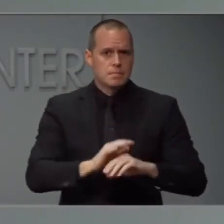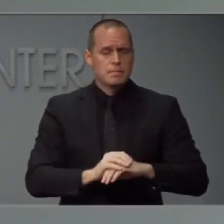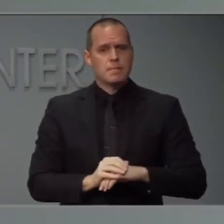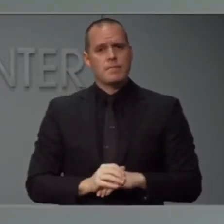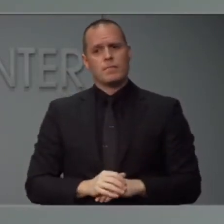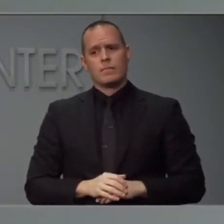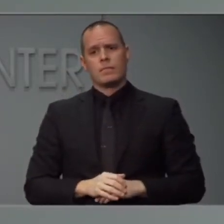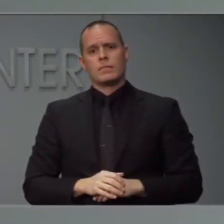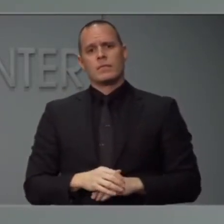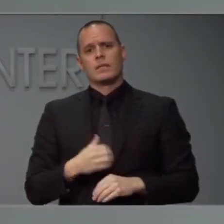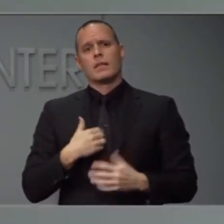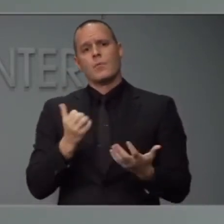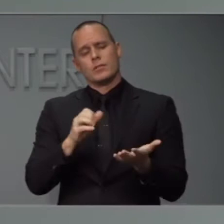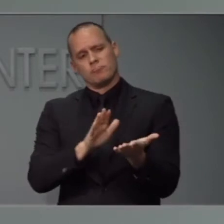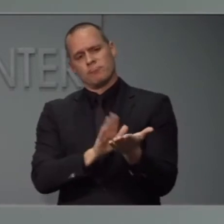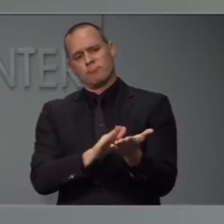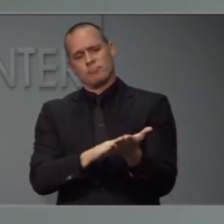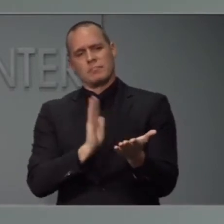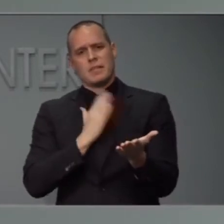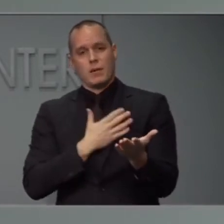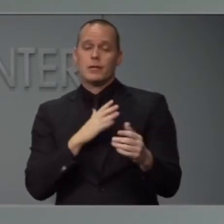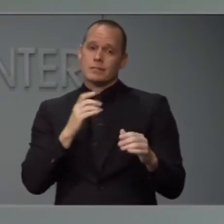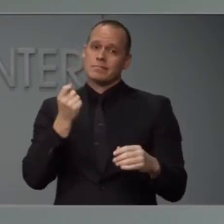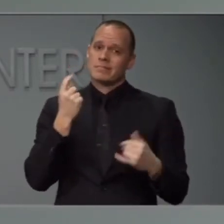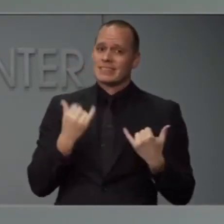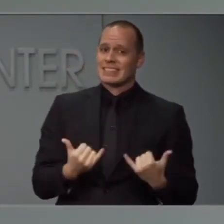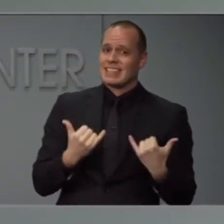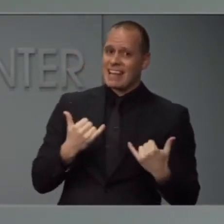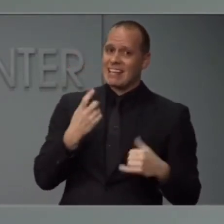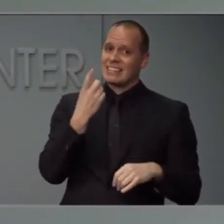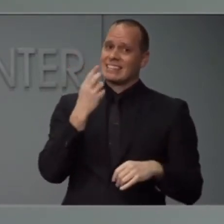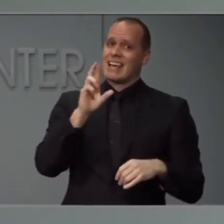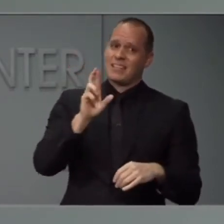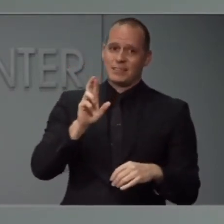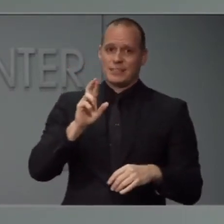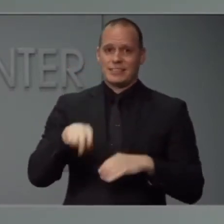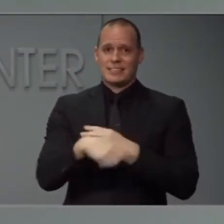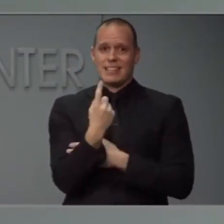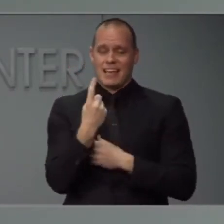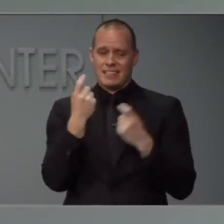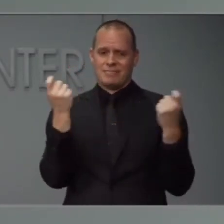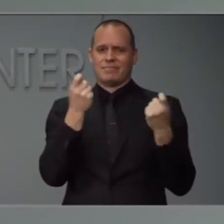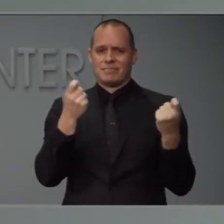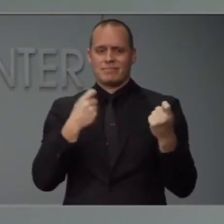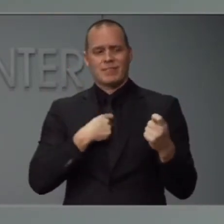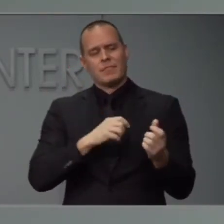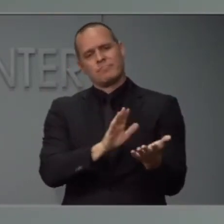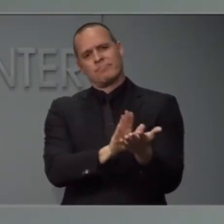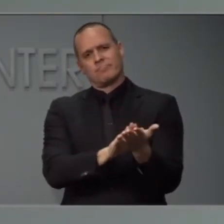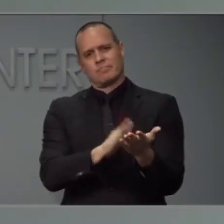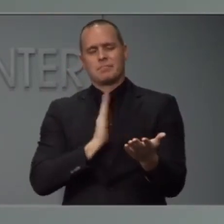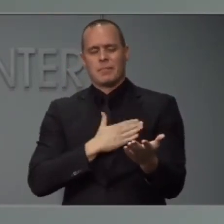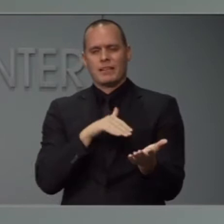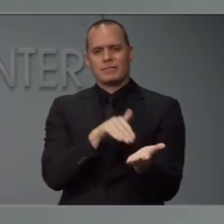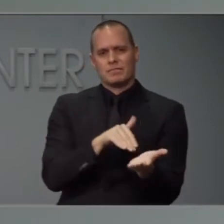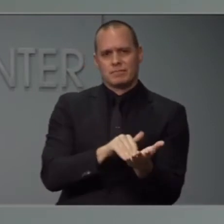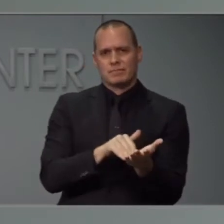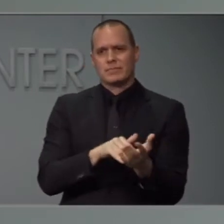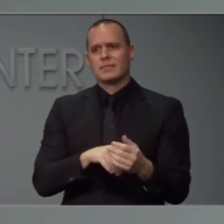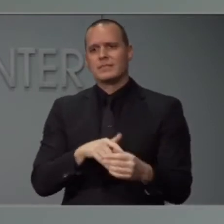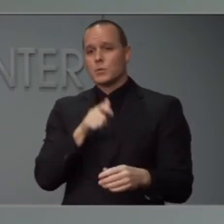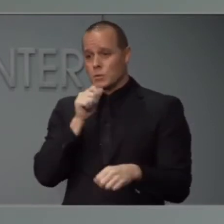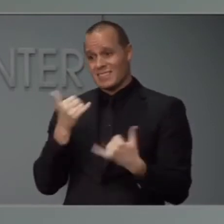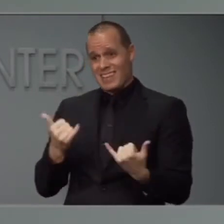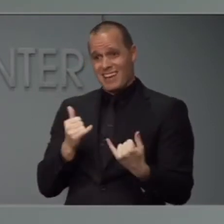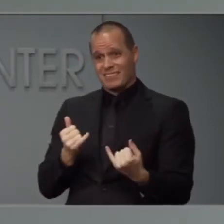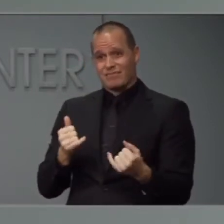I did want to give a shout out today on doctor's day to my fellow physician colleagues out there, the ones on the front lines,